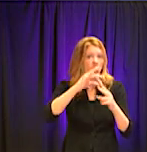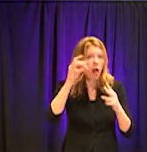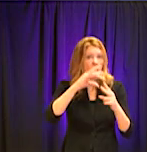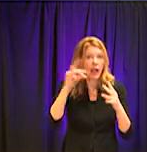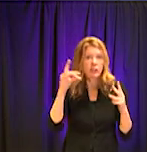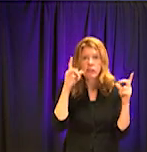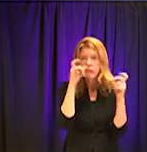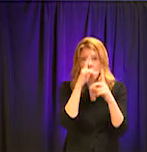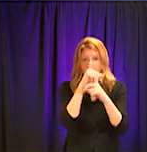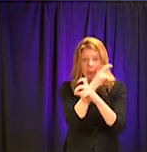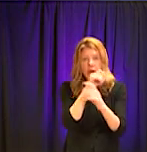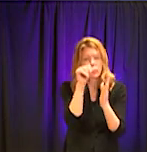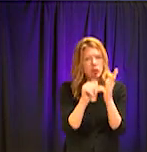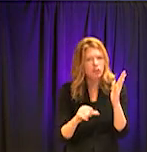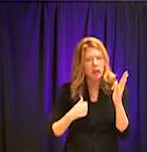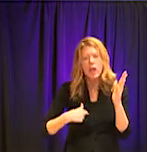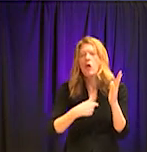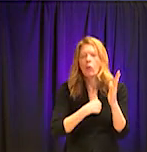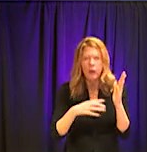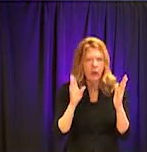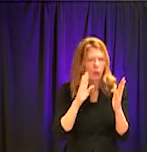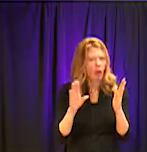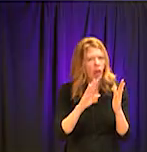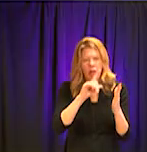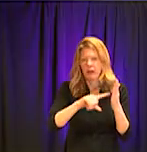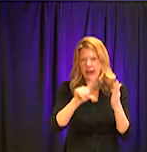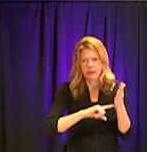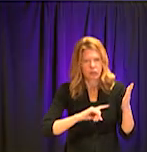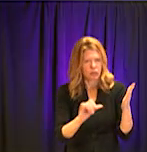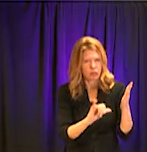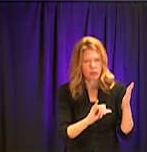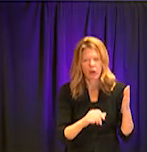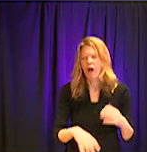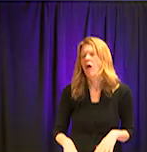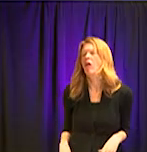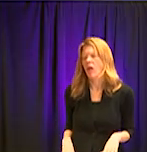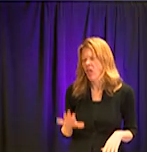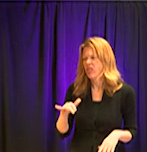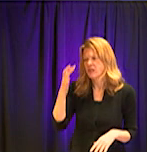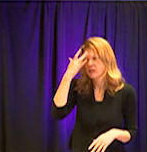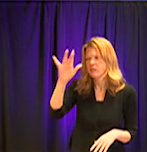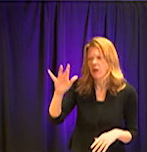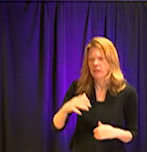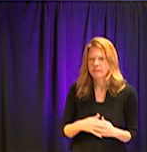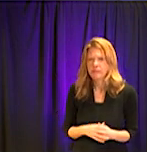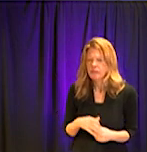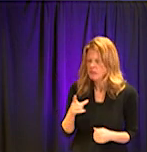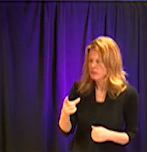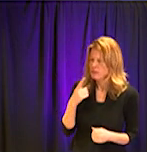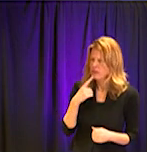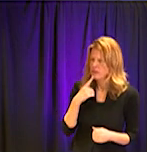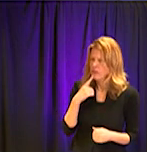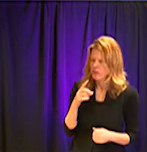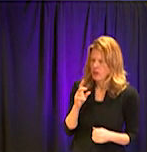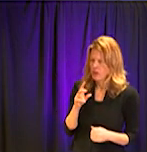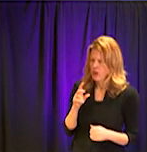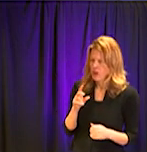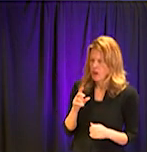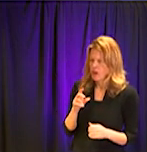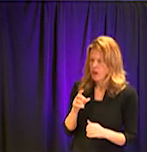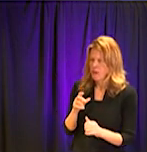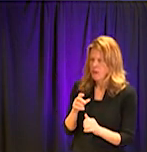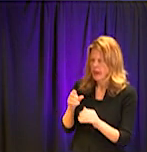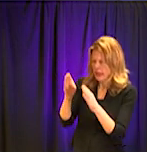be on a ventilator. Which makes absolute sense. You mentioned personal protective equipment though, that is also in short